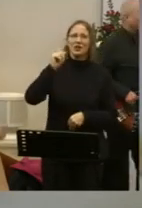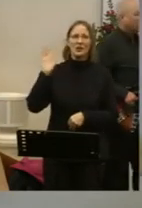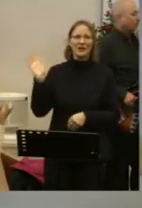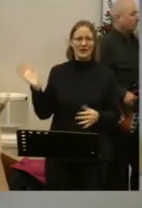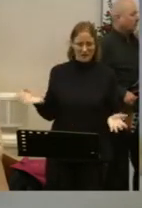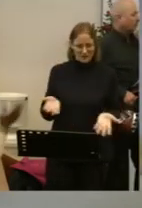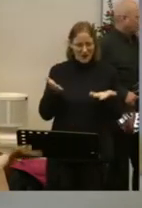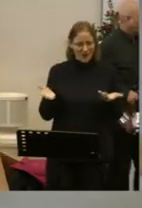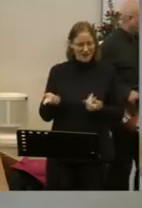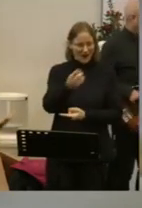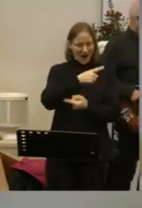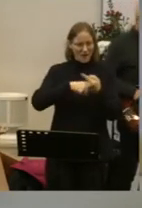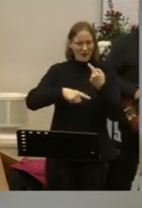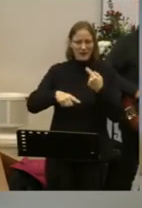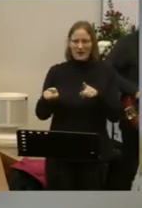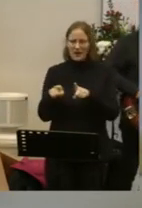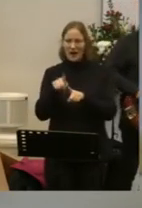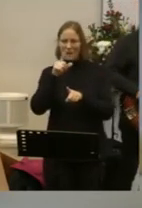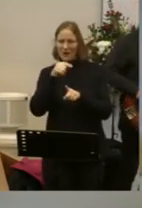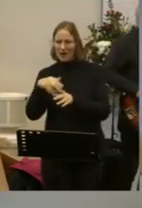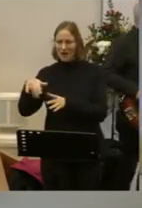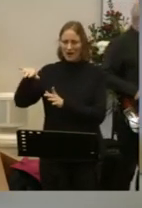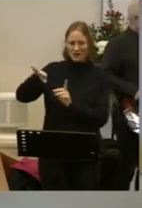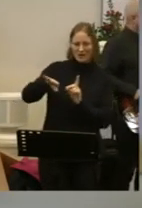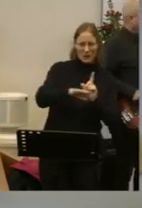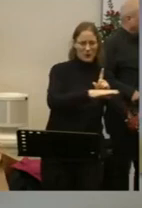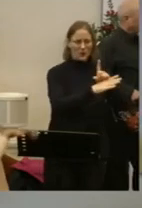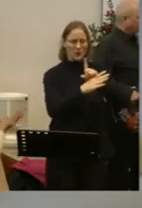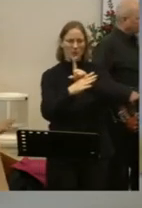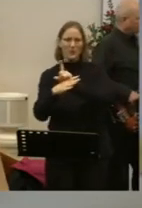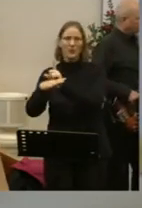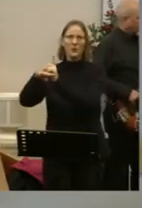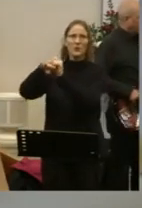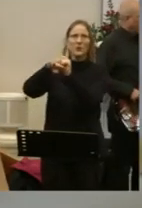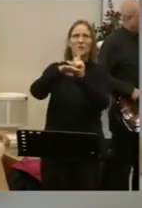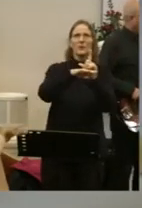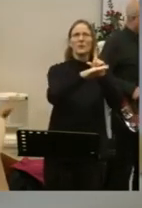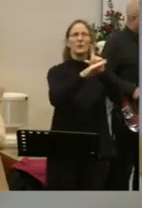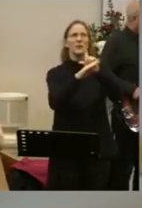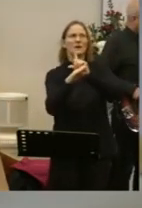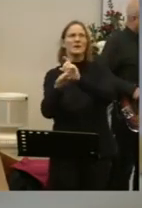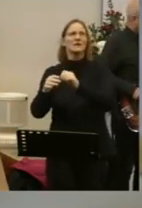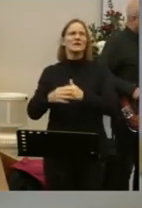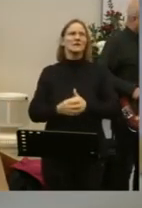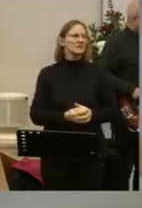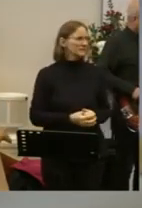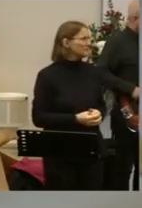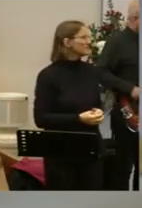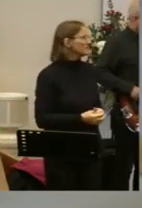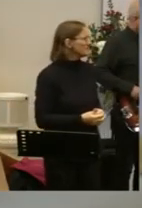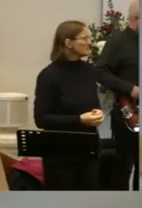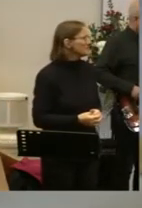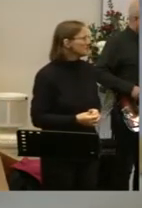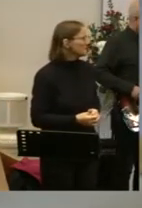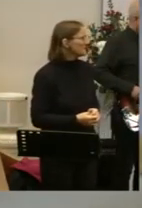You lift us up on wings like eagles. Oh, are.